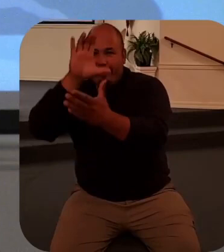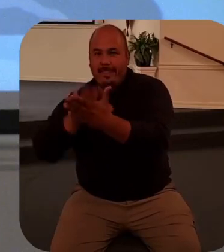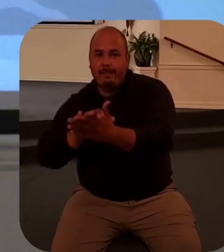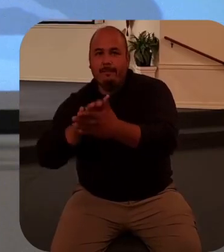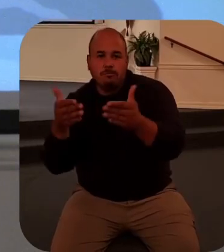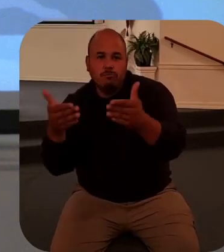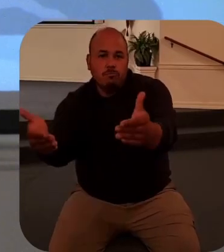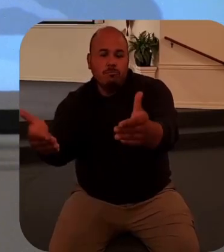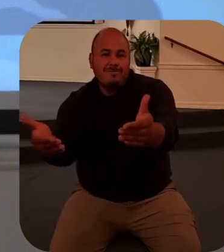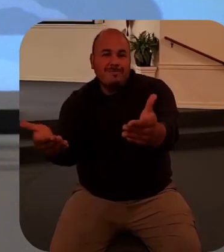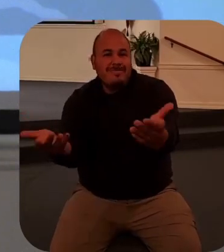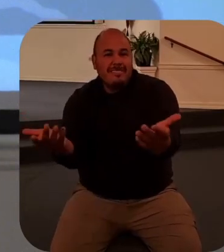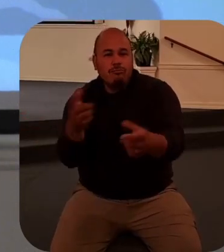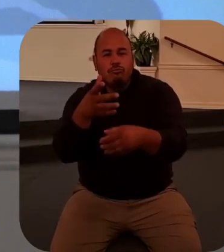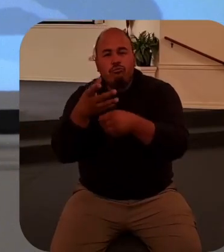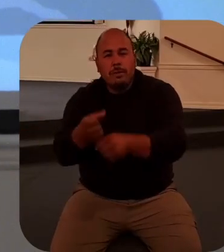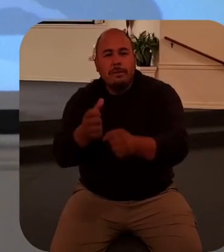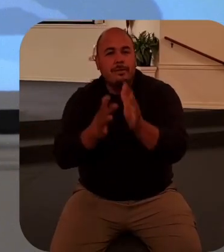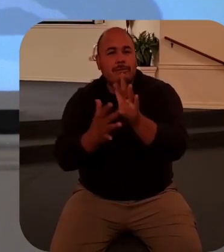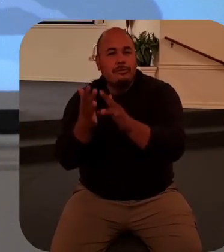and she trusted Jesus